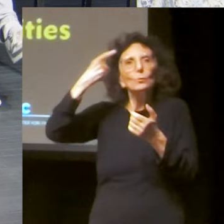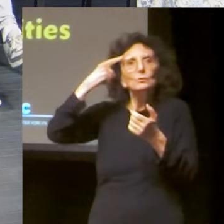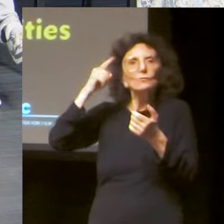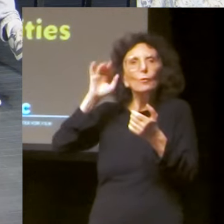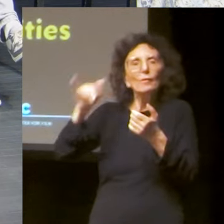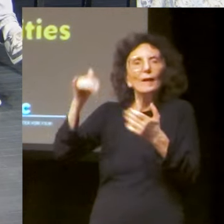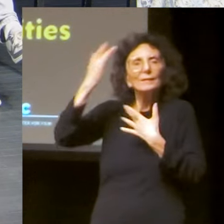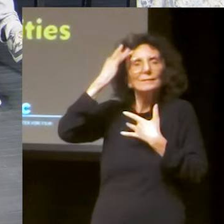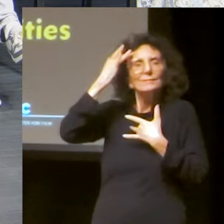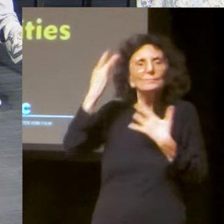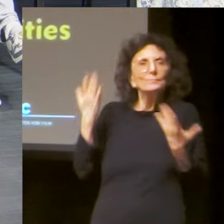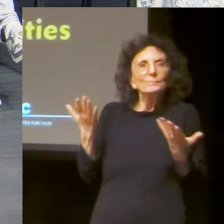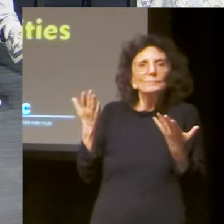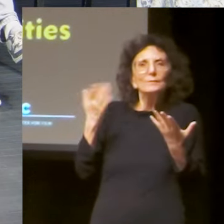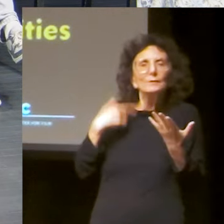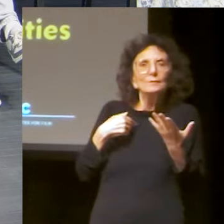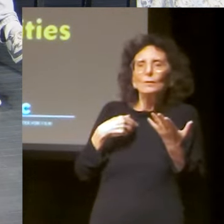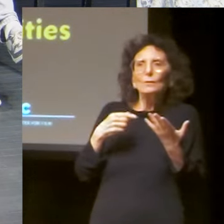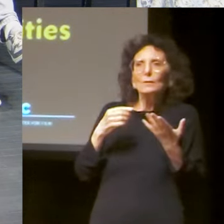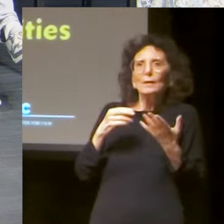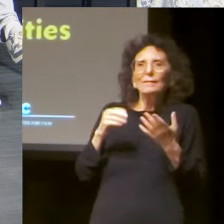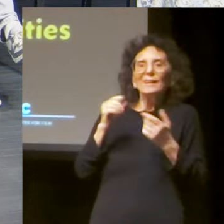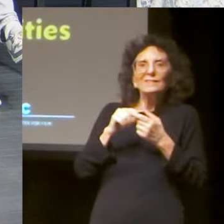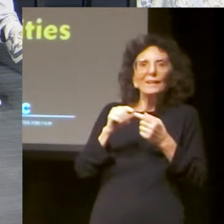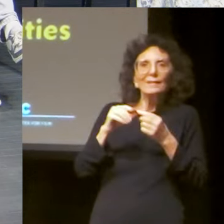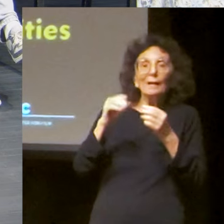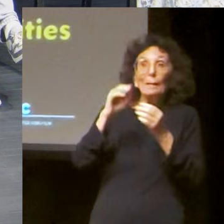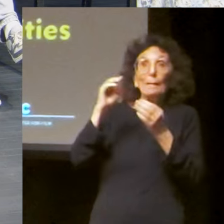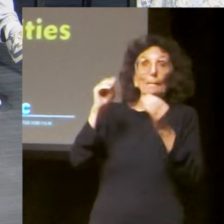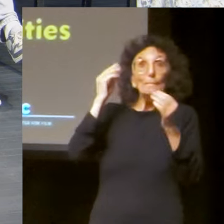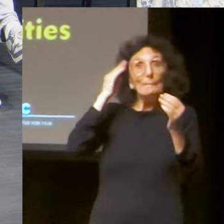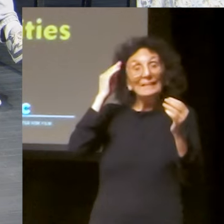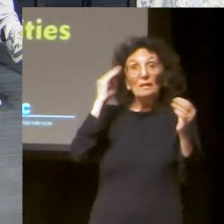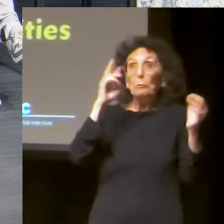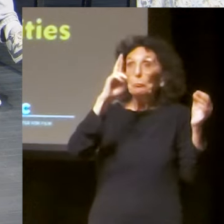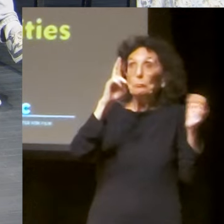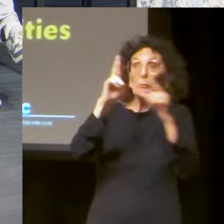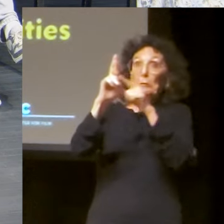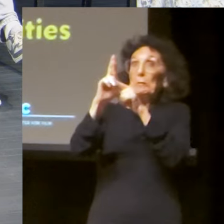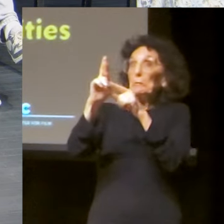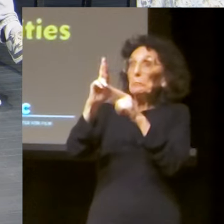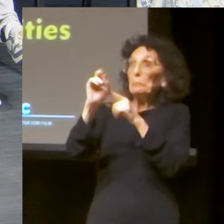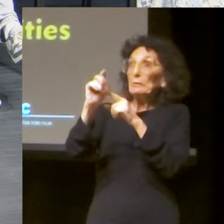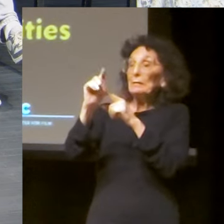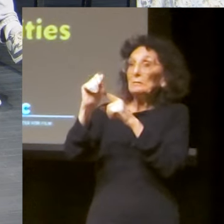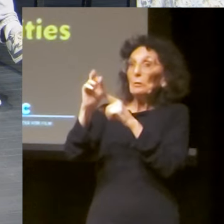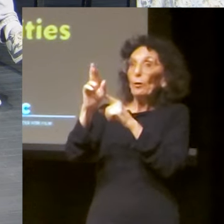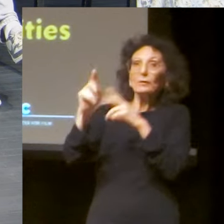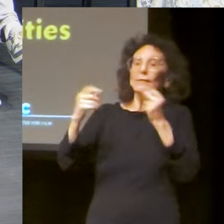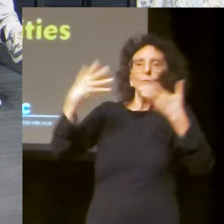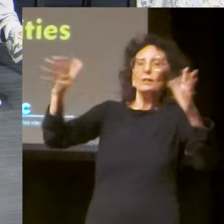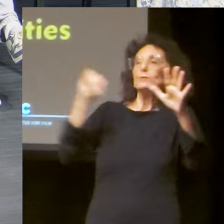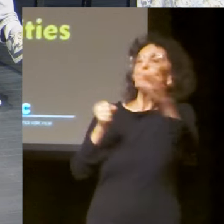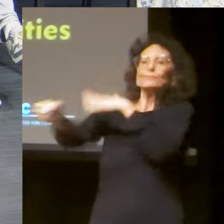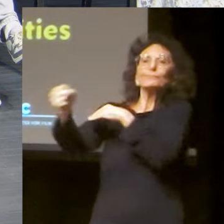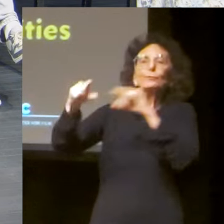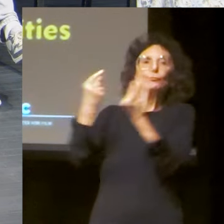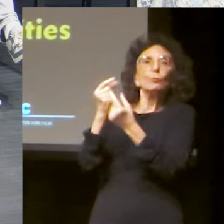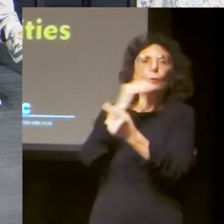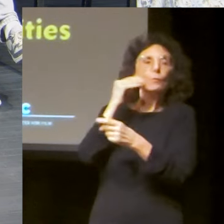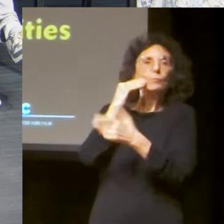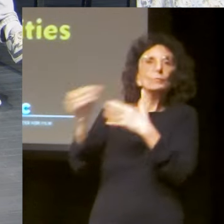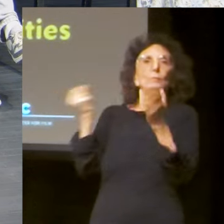he was diagnosed at a time where there was no real specificity to diagnoses for somebody like him. It was, you know, uh,